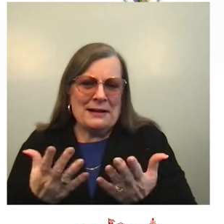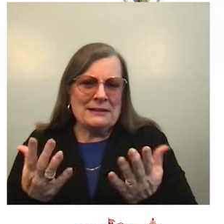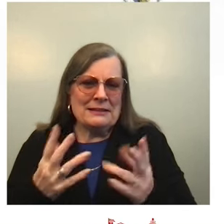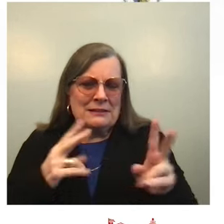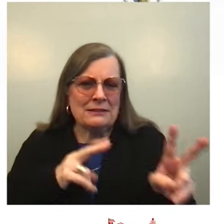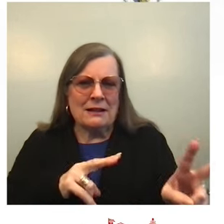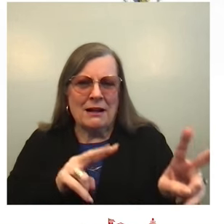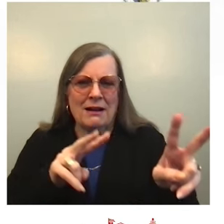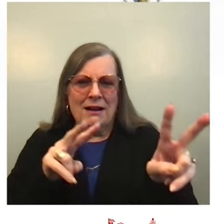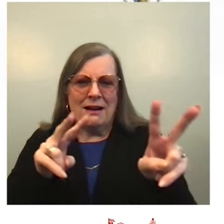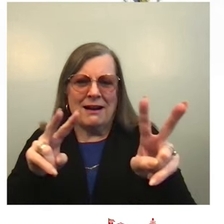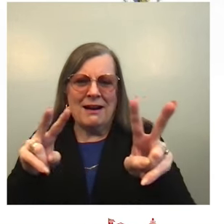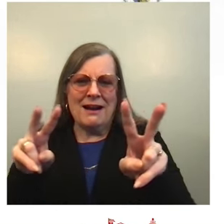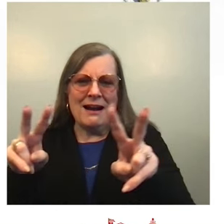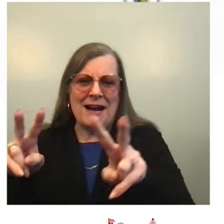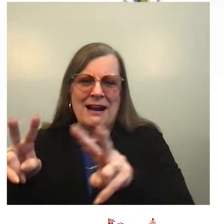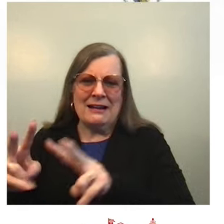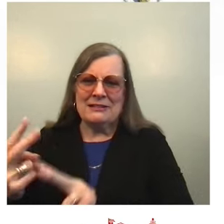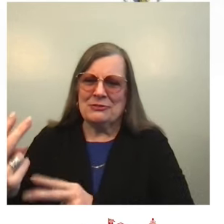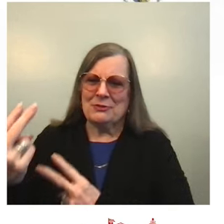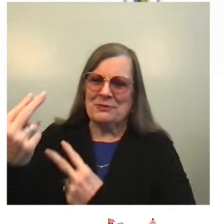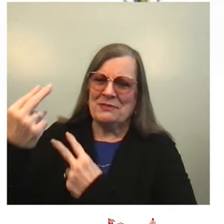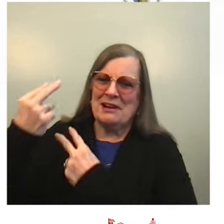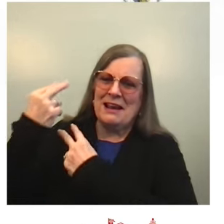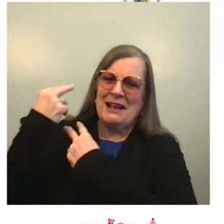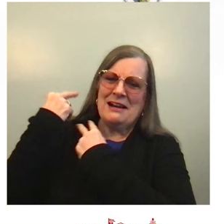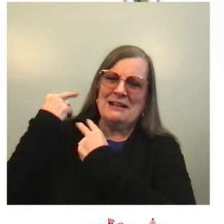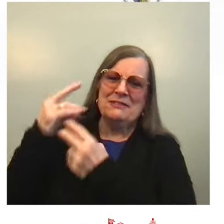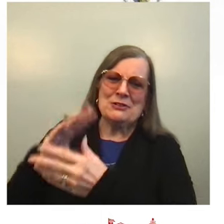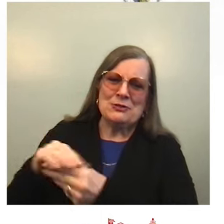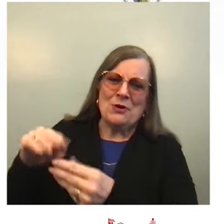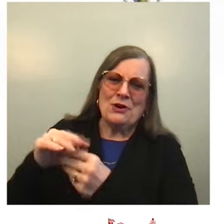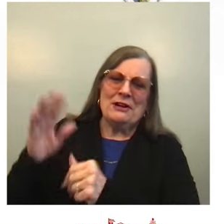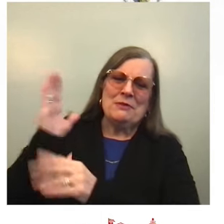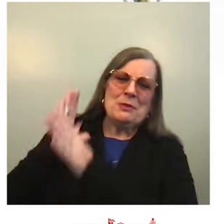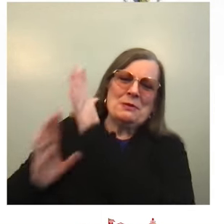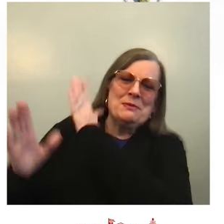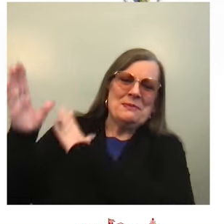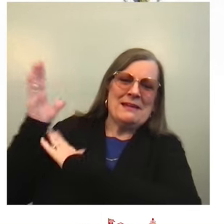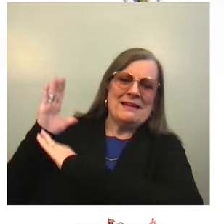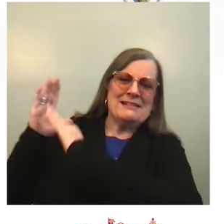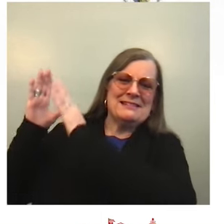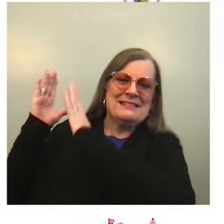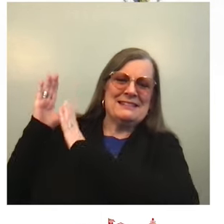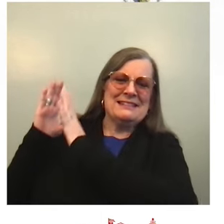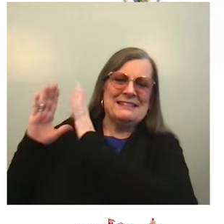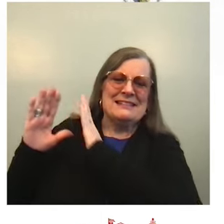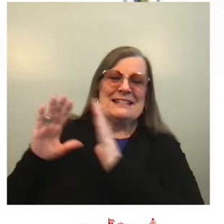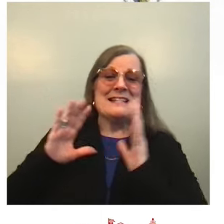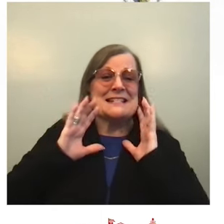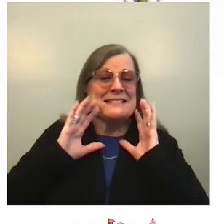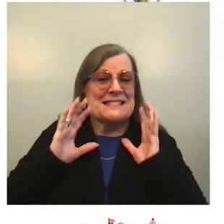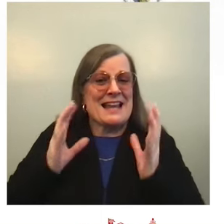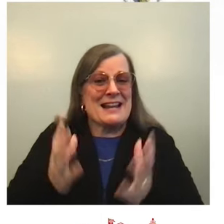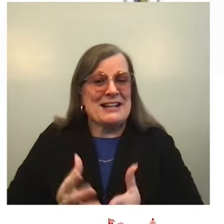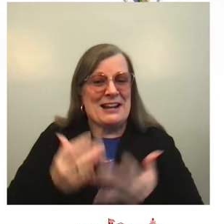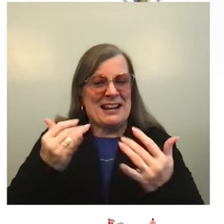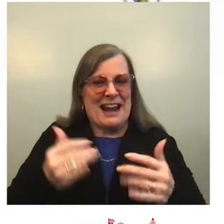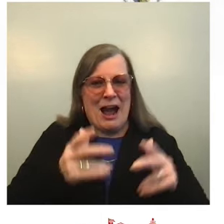of holidays past and present, as Santa rides by the window on his sleigh.